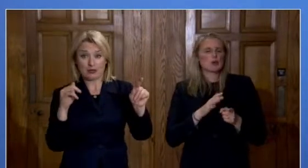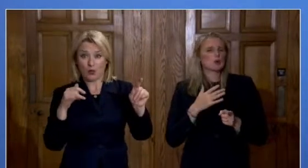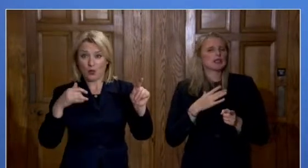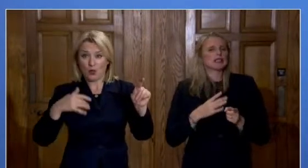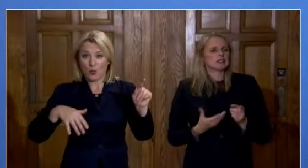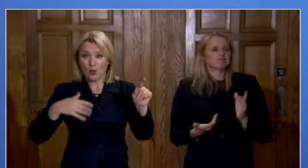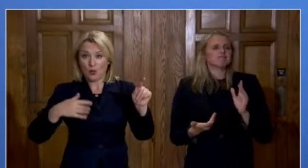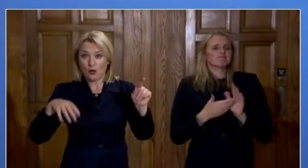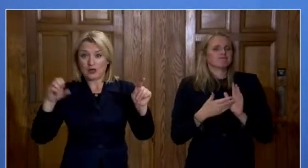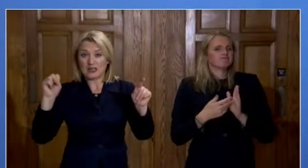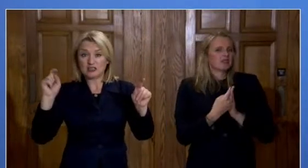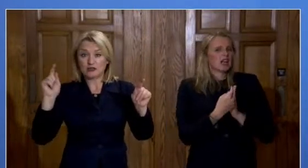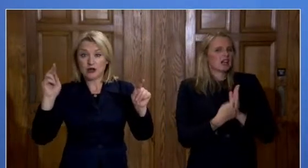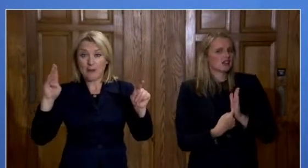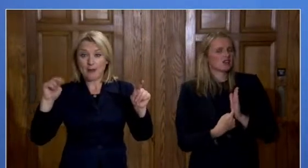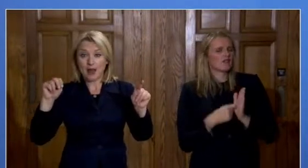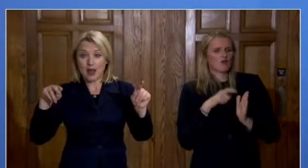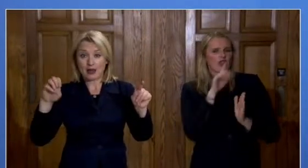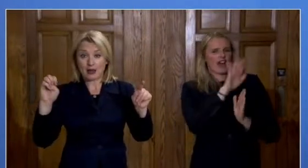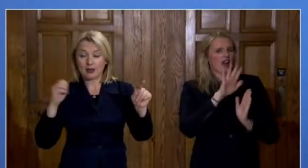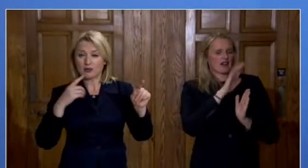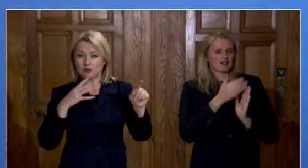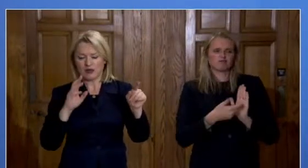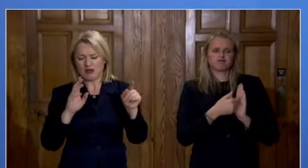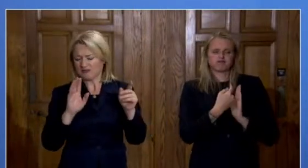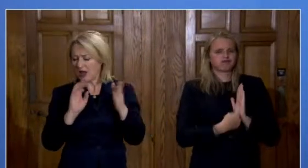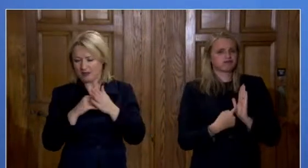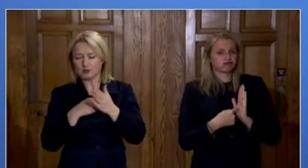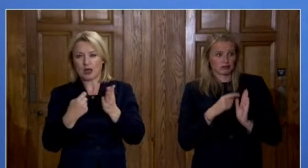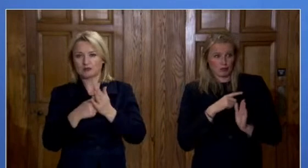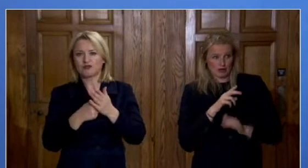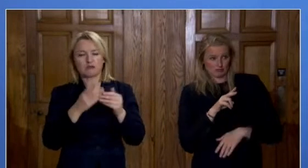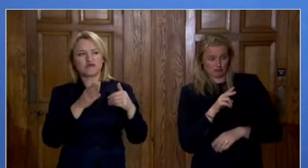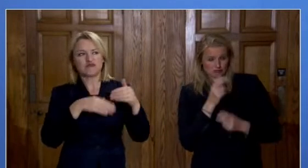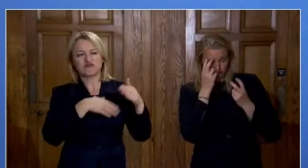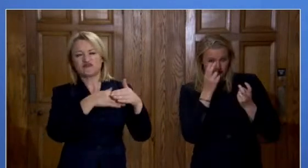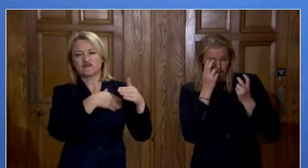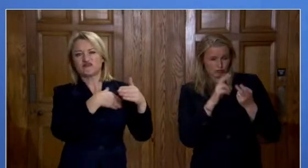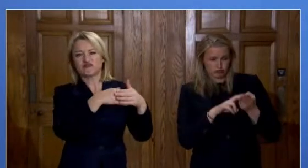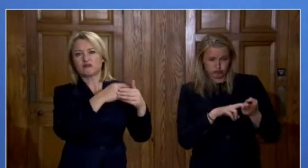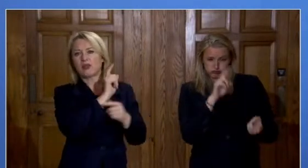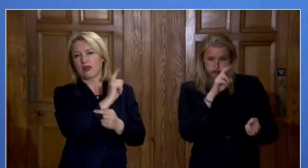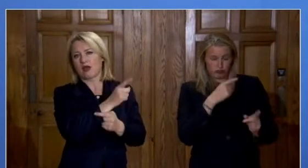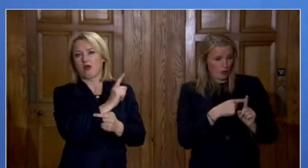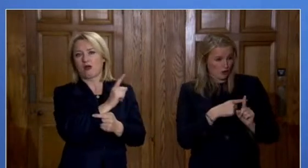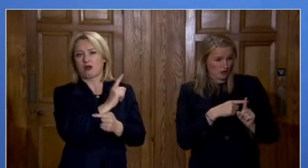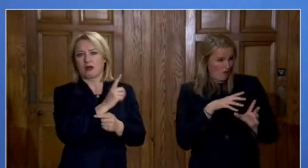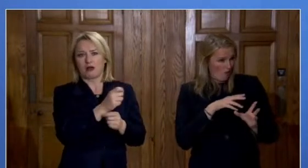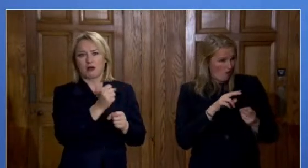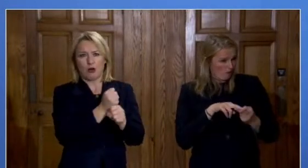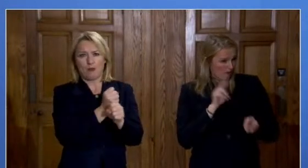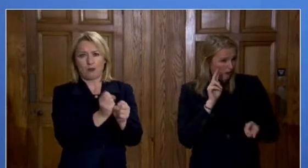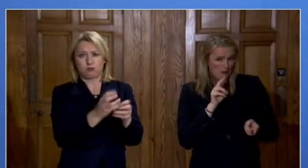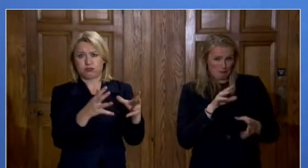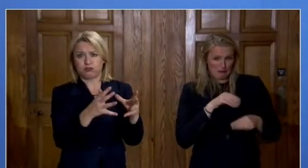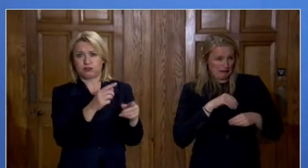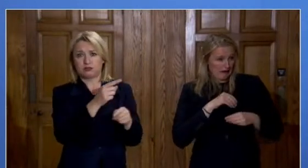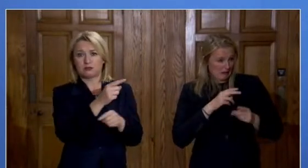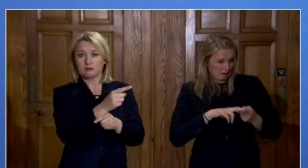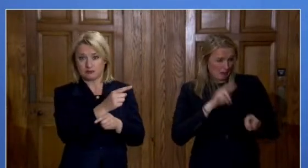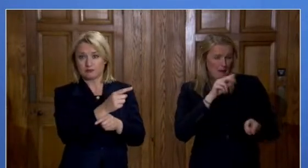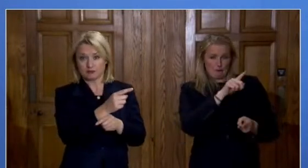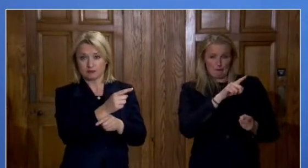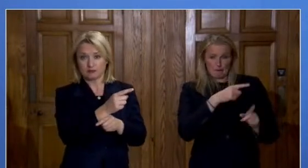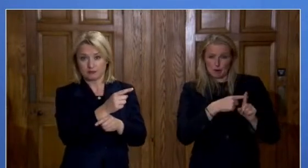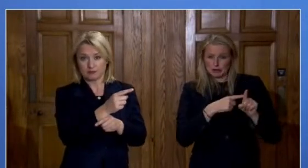uh measures put in place in that in that area because that's where we are seeing the largest increase in positive cases it's